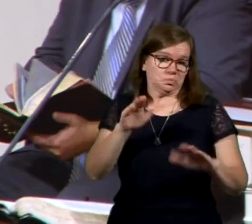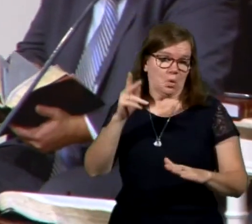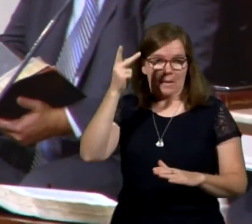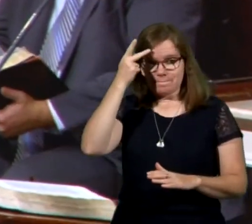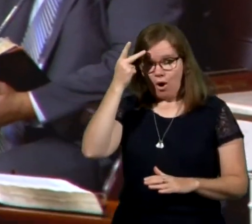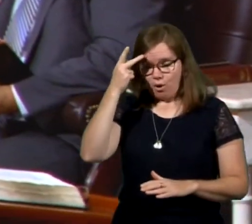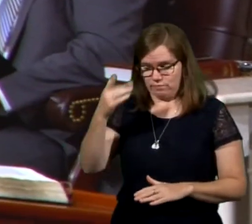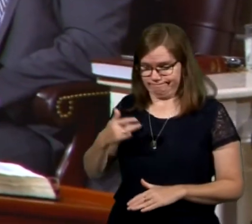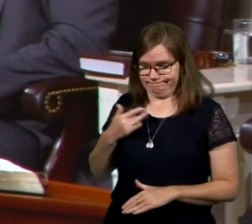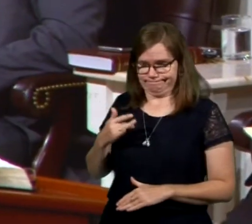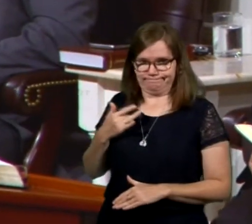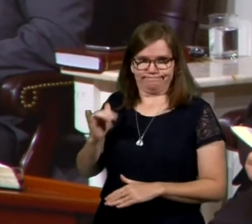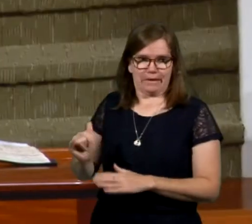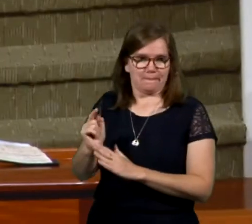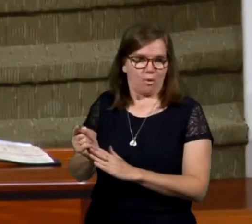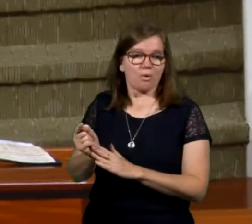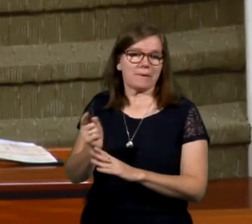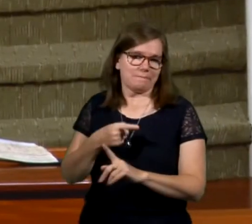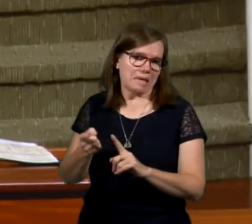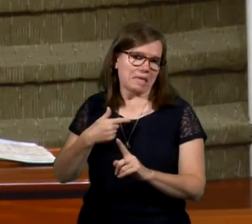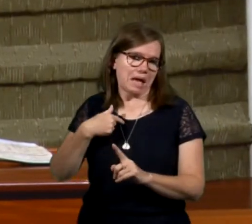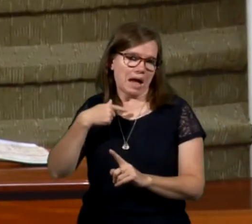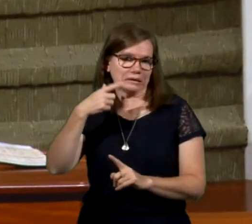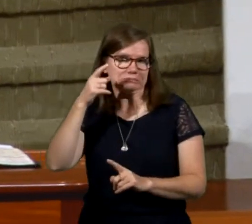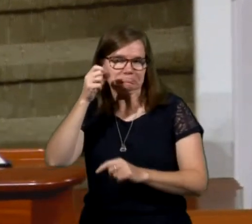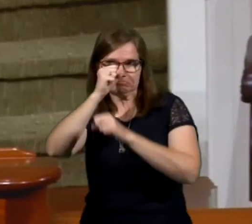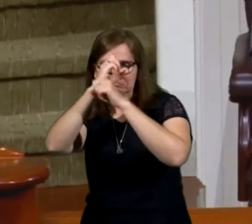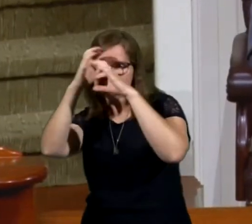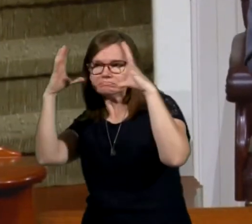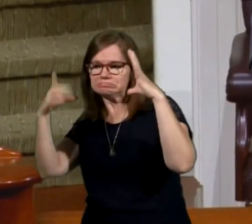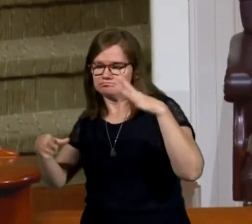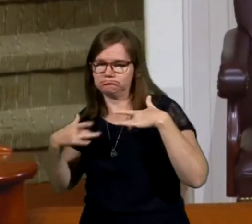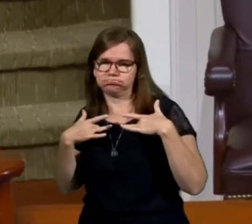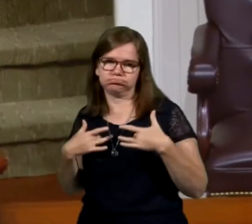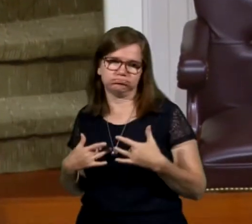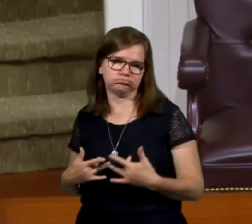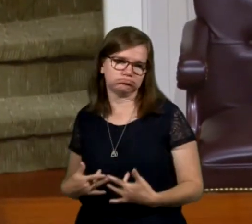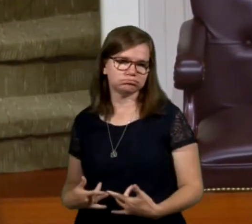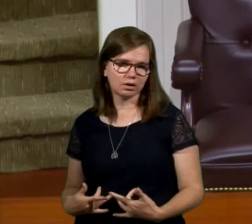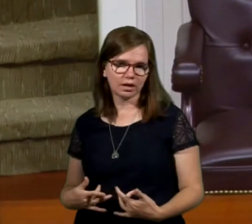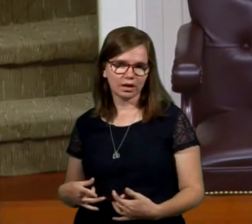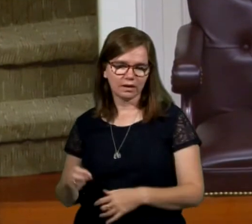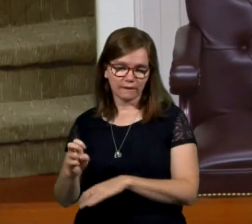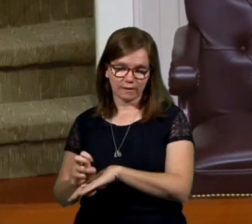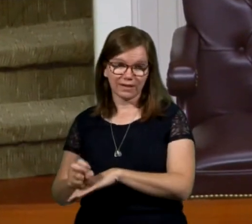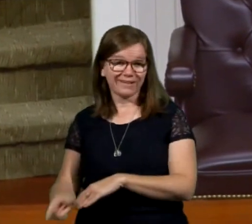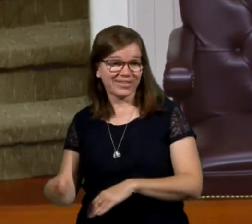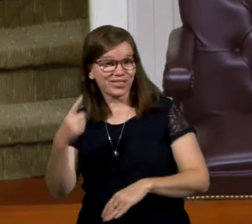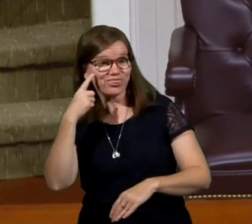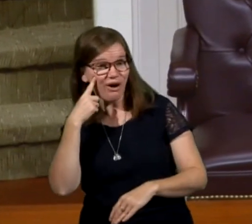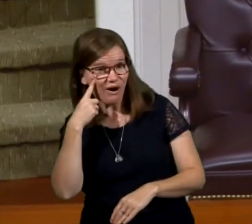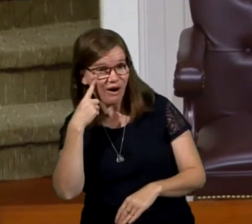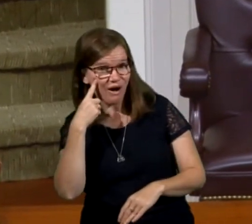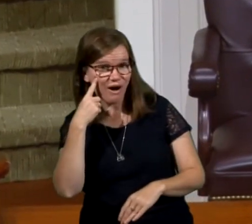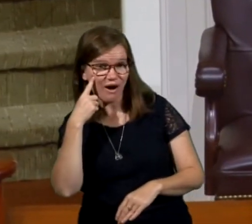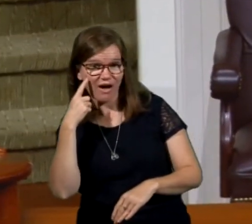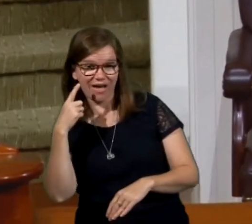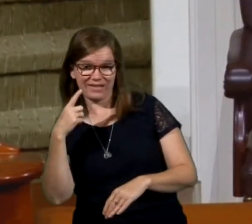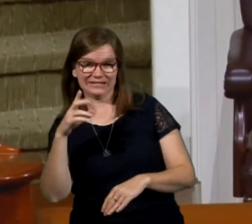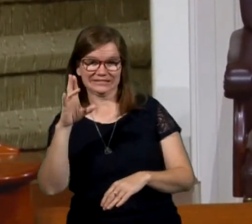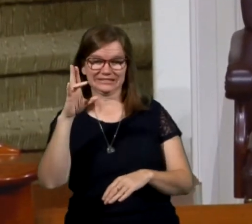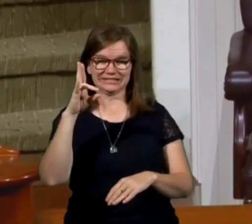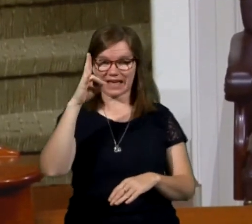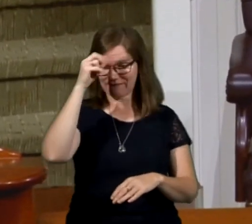he's pretty discouraged. Here he had just, he had expectations. He was going to bring these seven